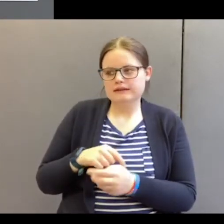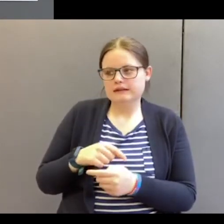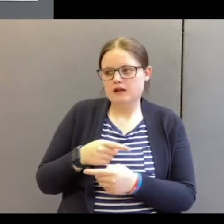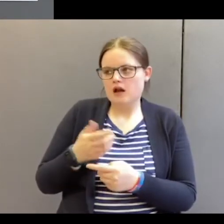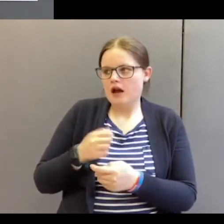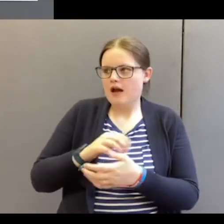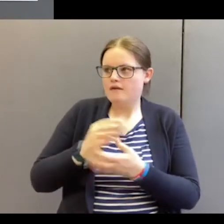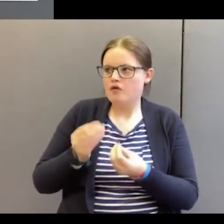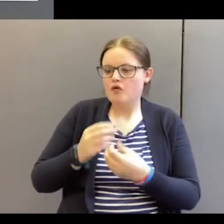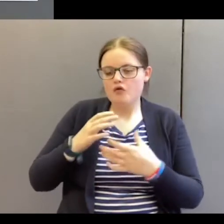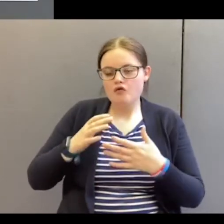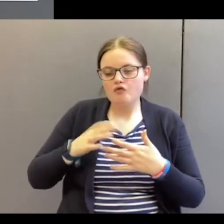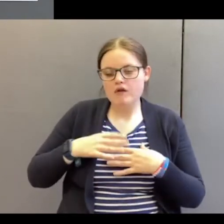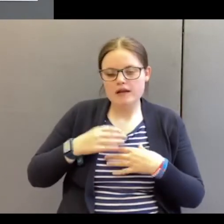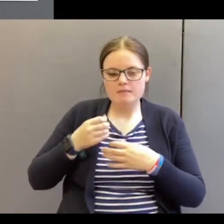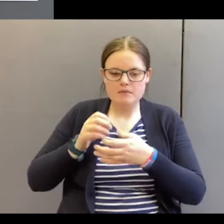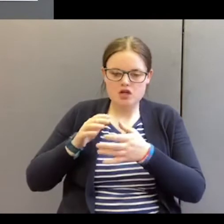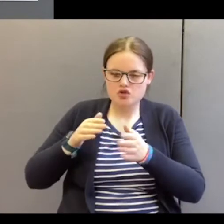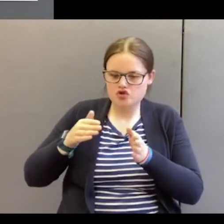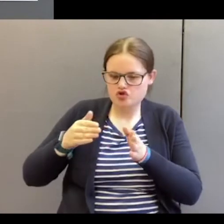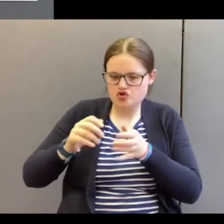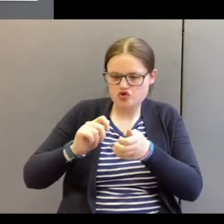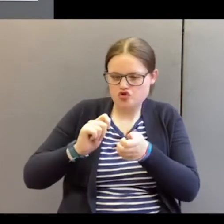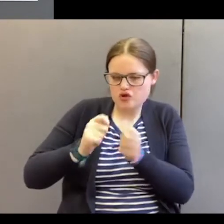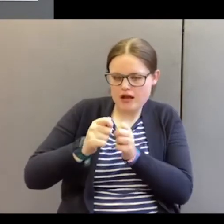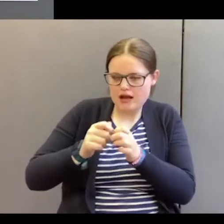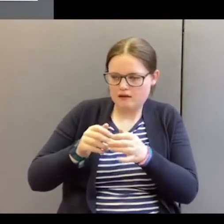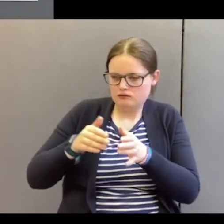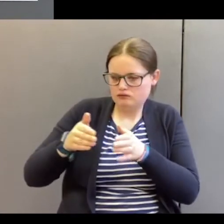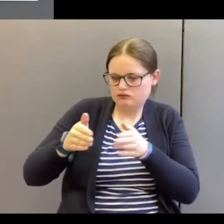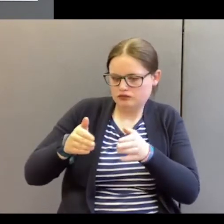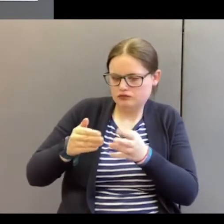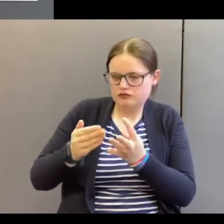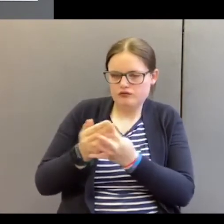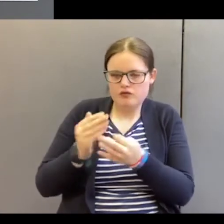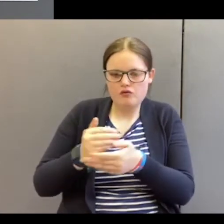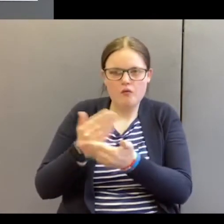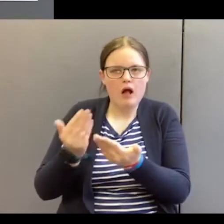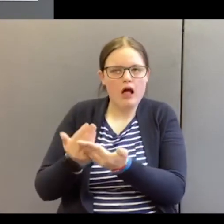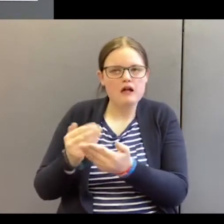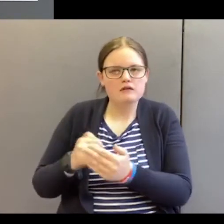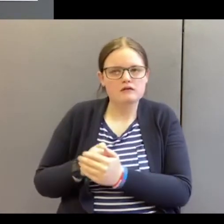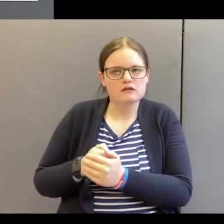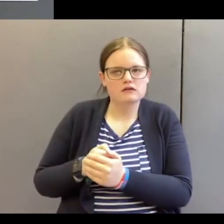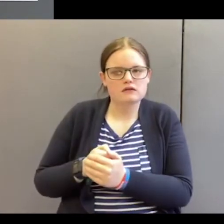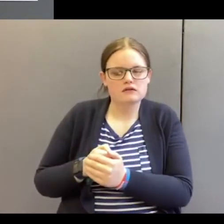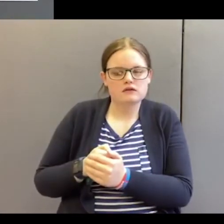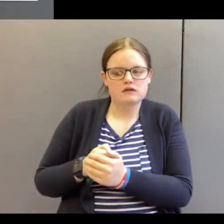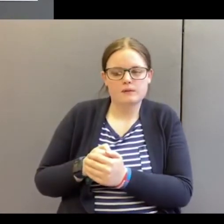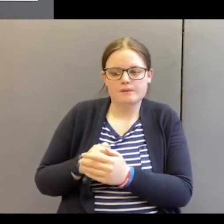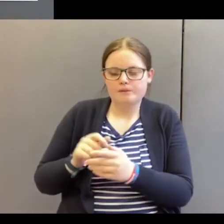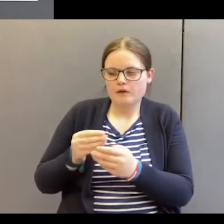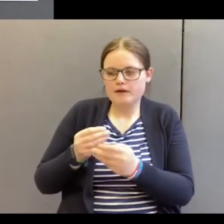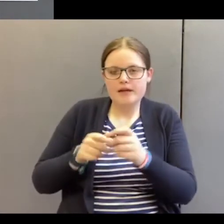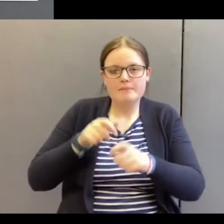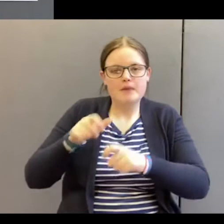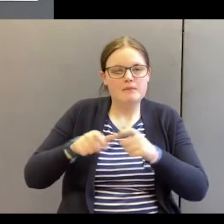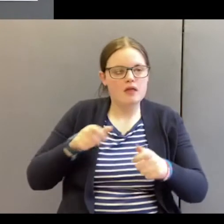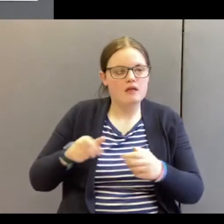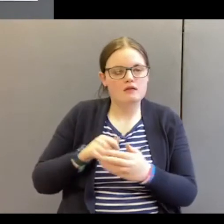have already been shaped and moulded by this world. And for some,